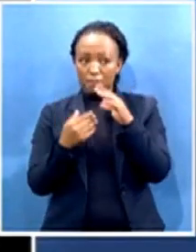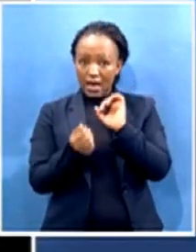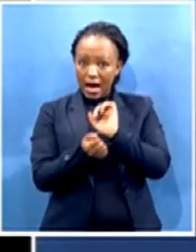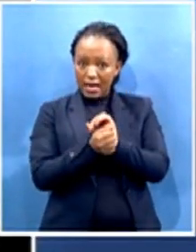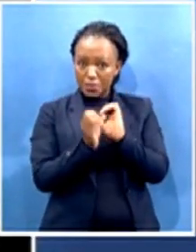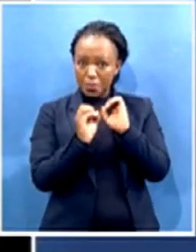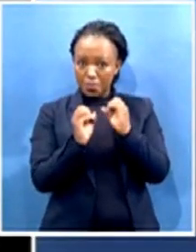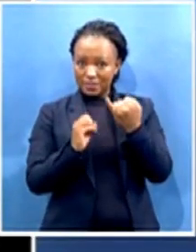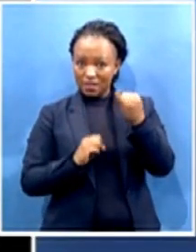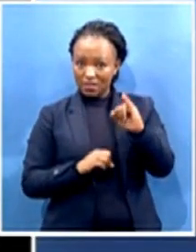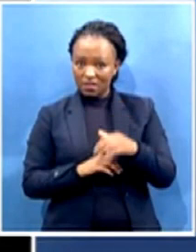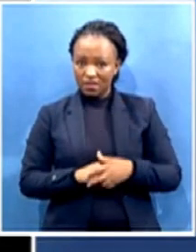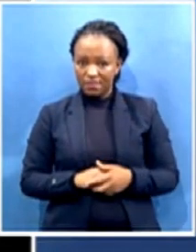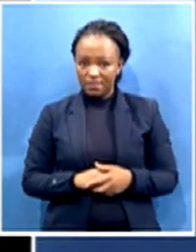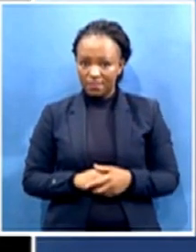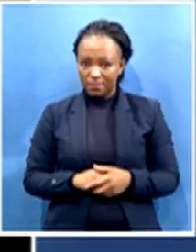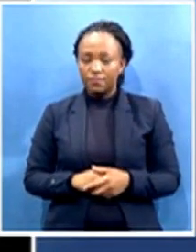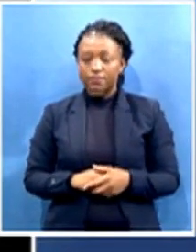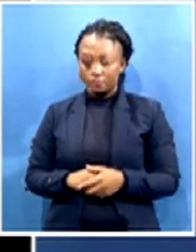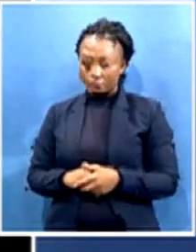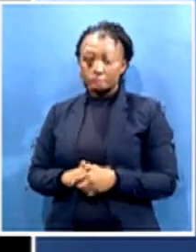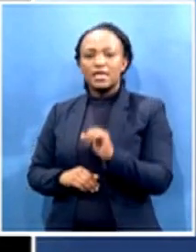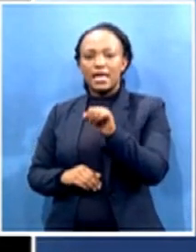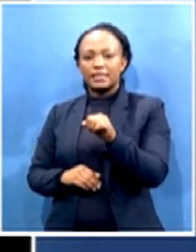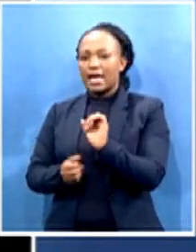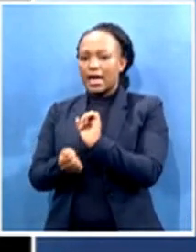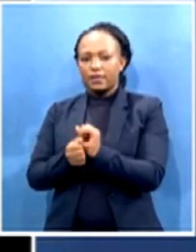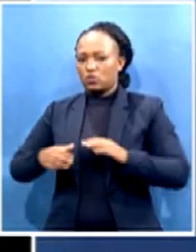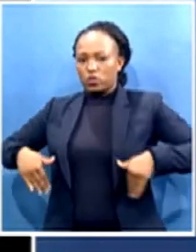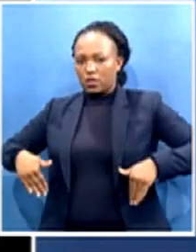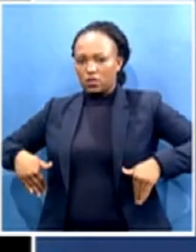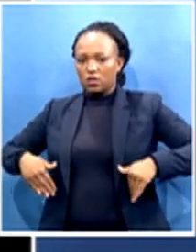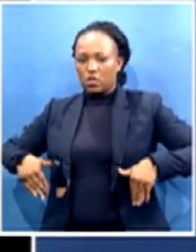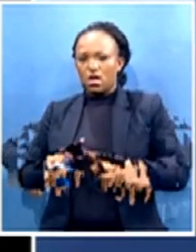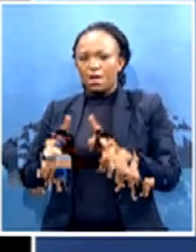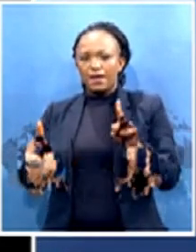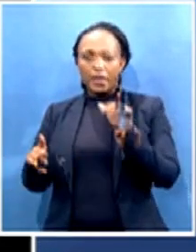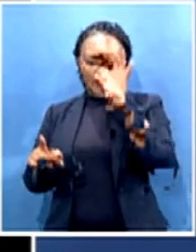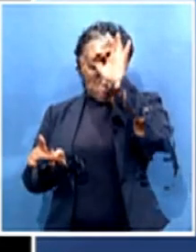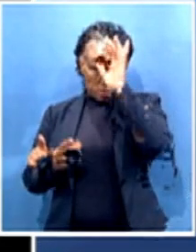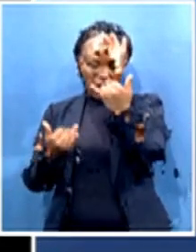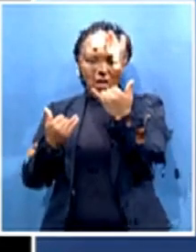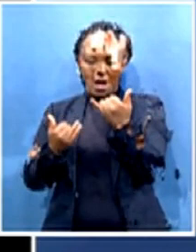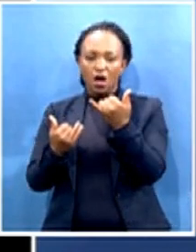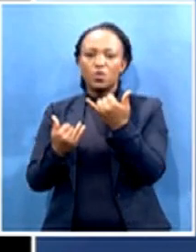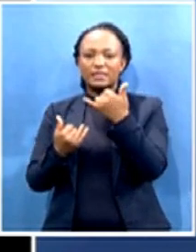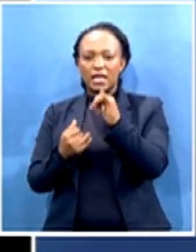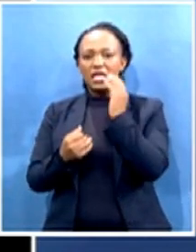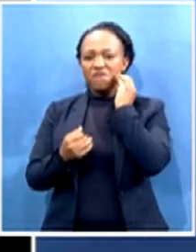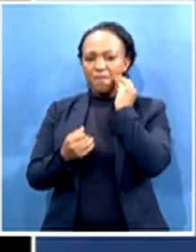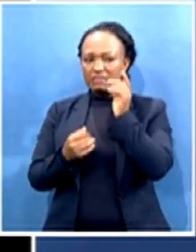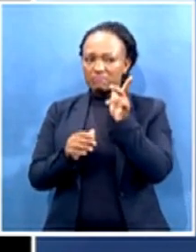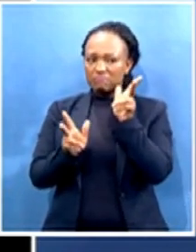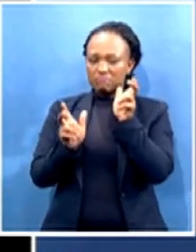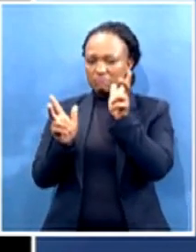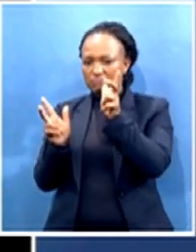indeed. There is no arrest yet, but the police are following the information of the people who were involved in